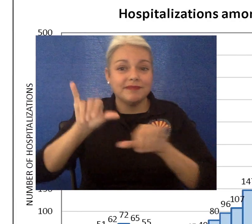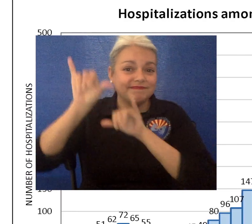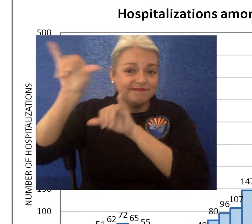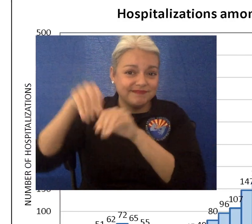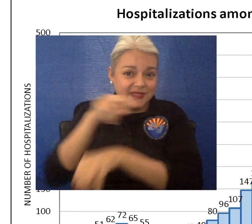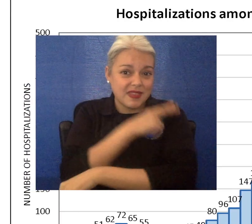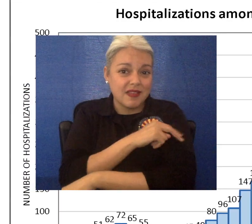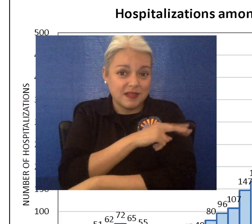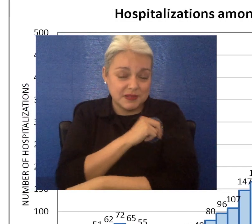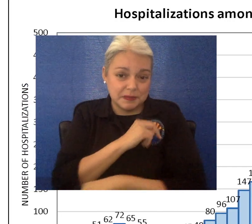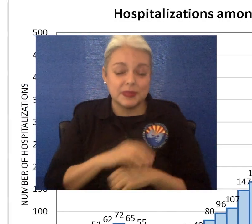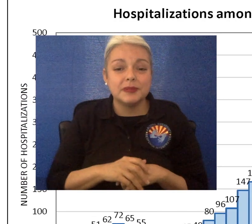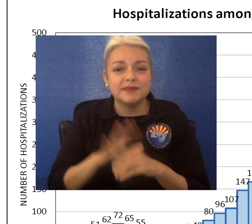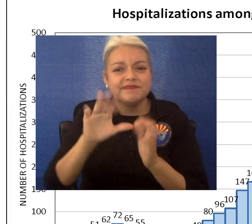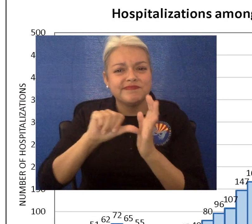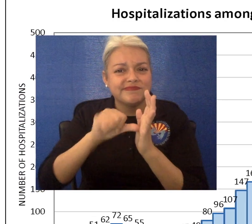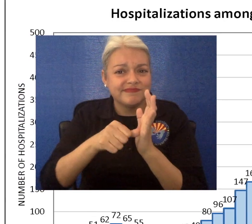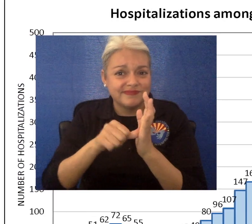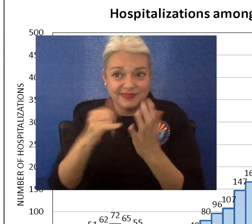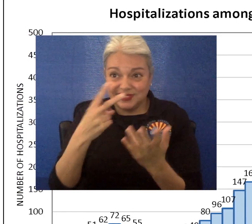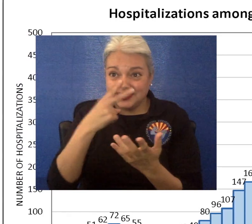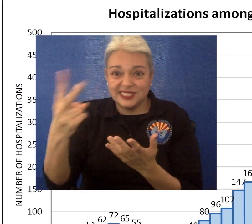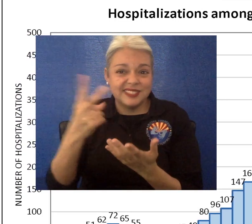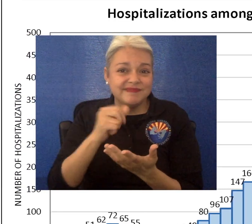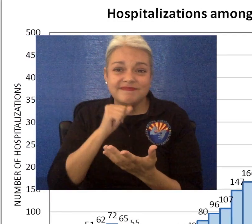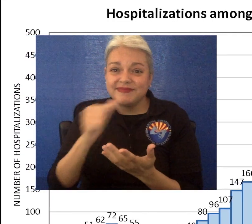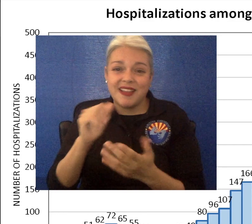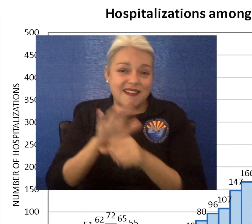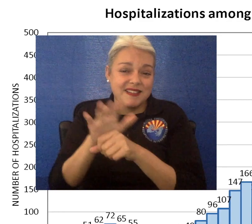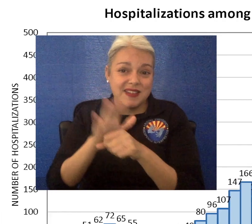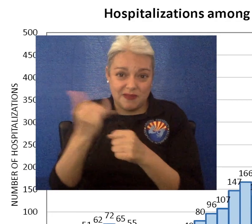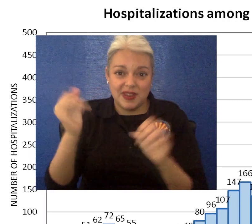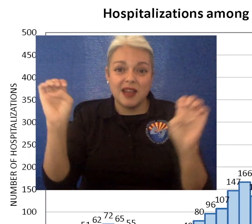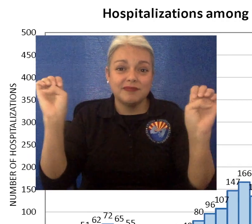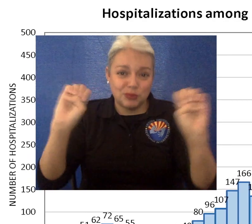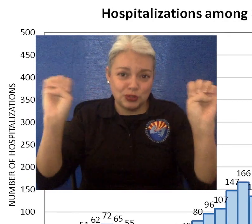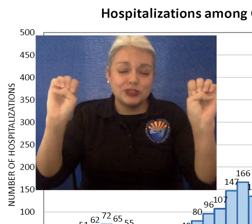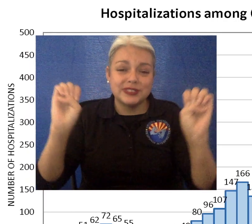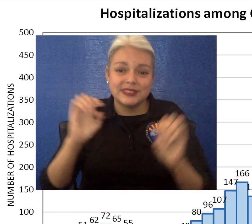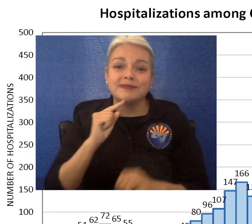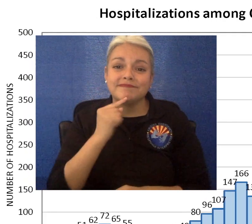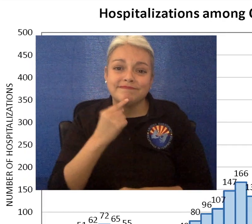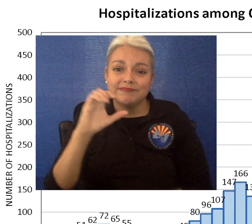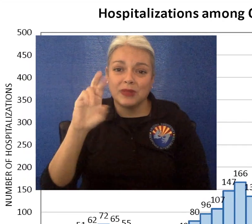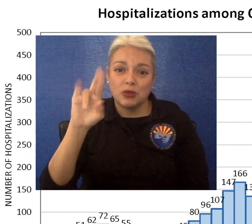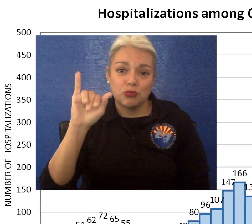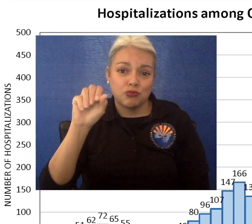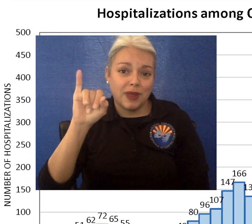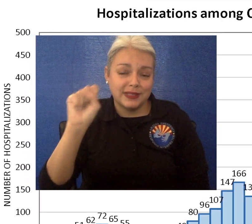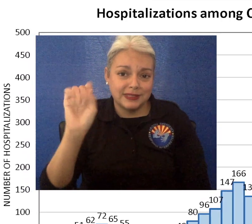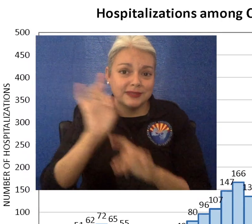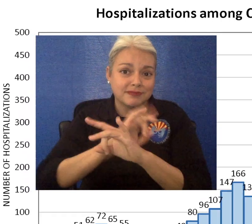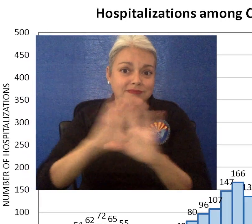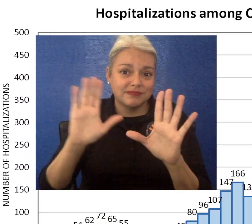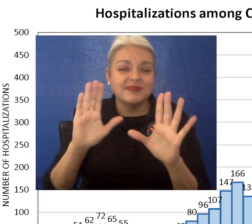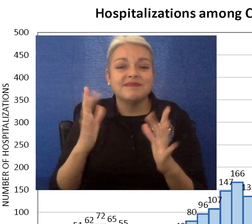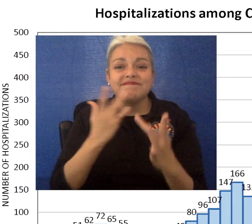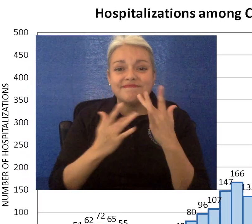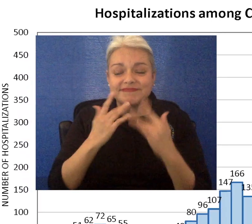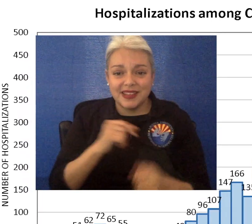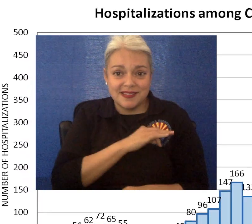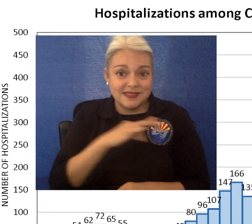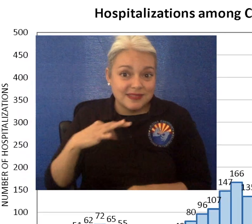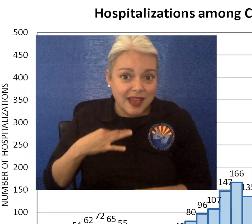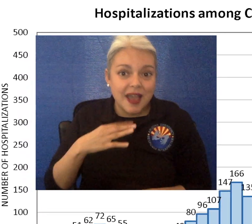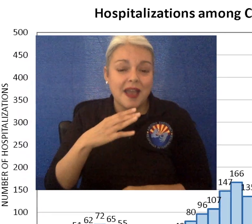support and reiterate to you that our hospitals are in a crisis situation with their staffing, both for medical, surgical beds, as well as